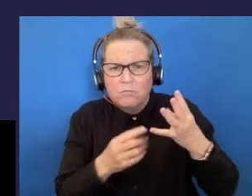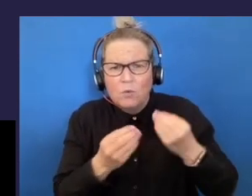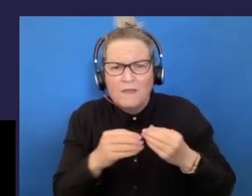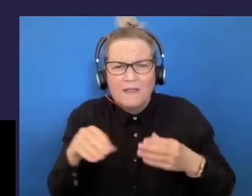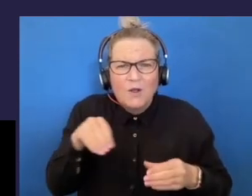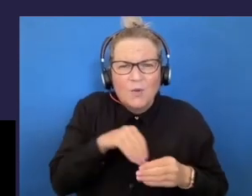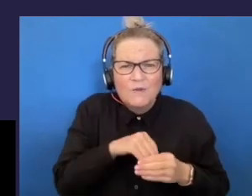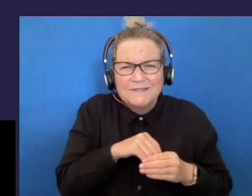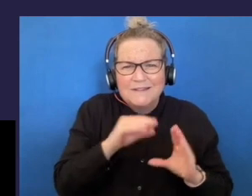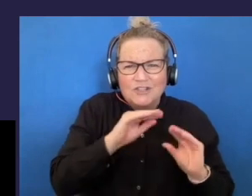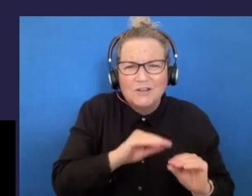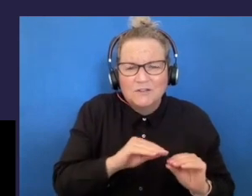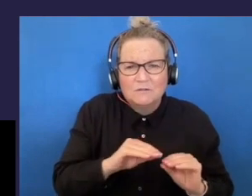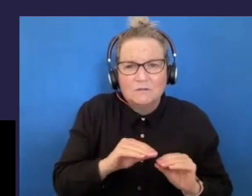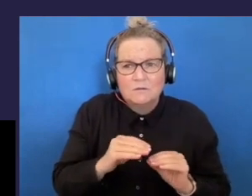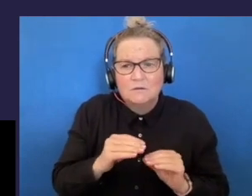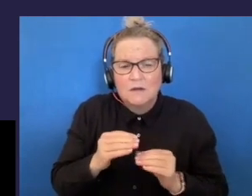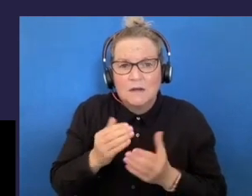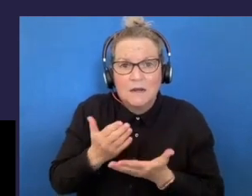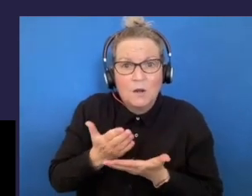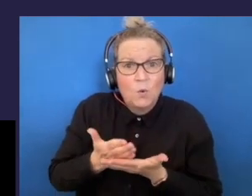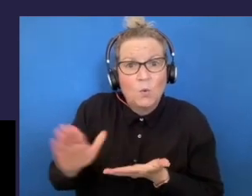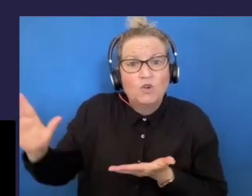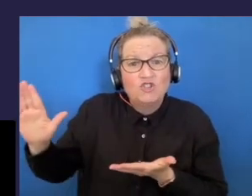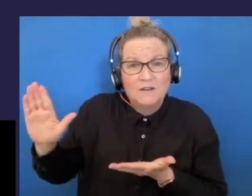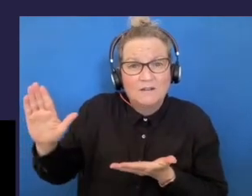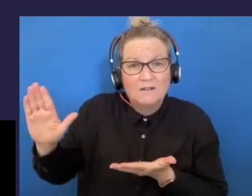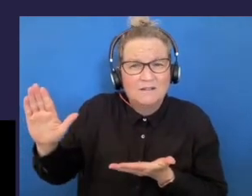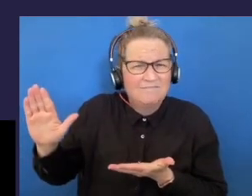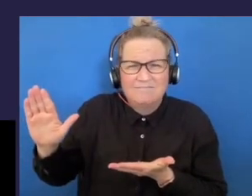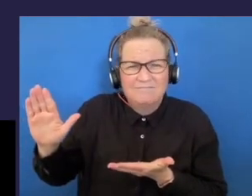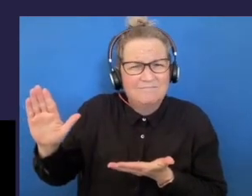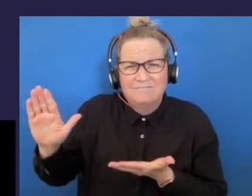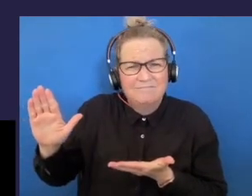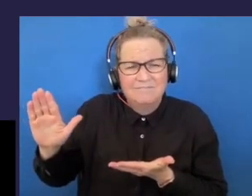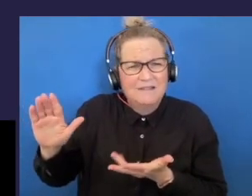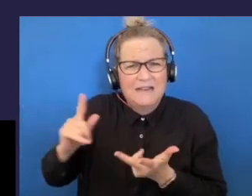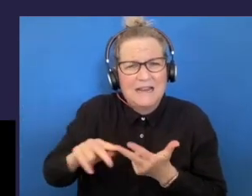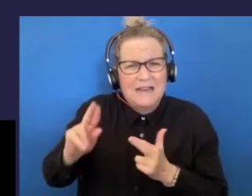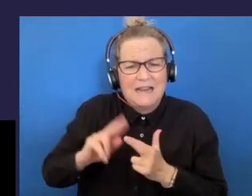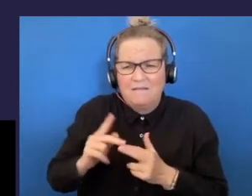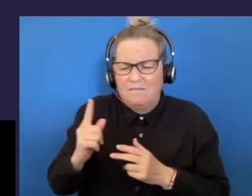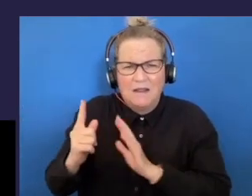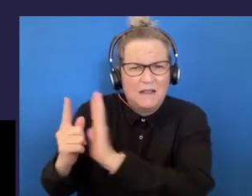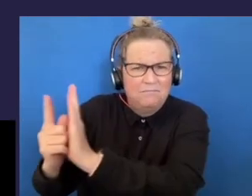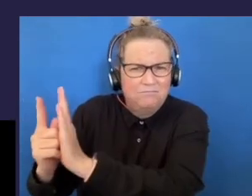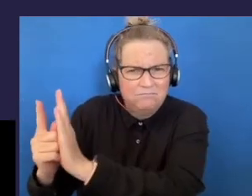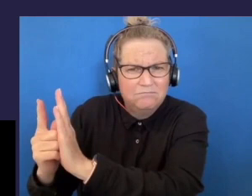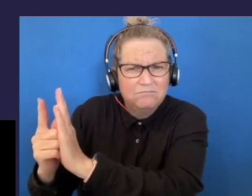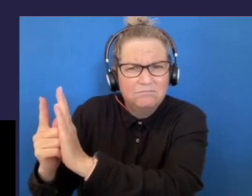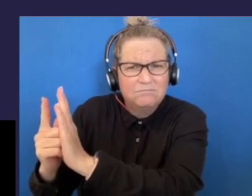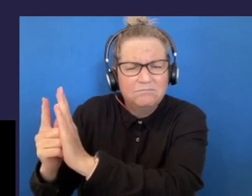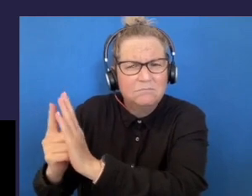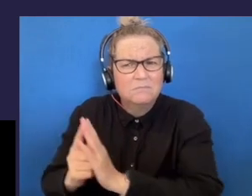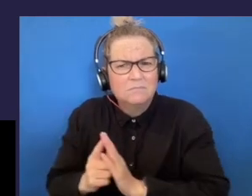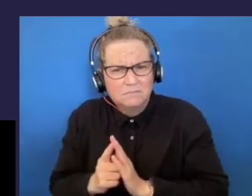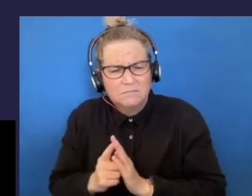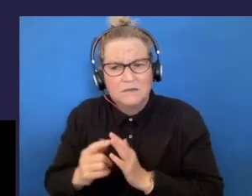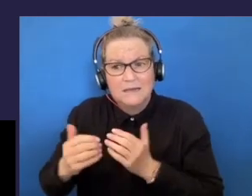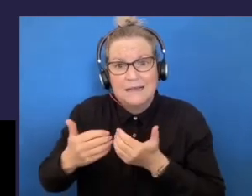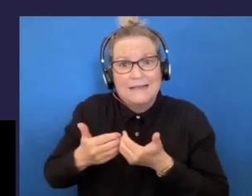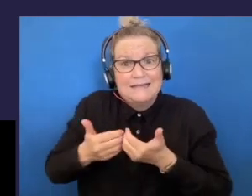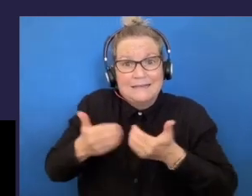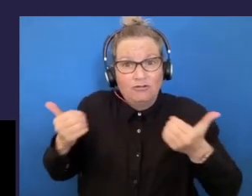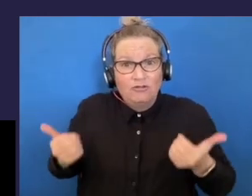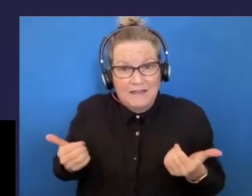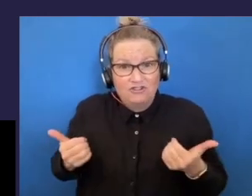Being exclusion, which occurs when students are directly or indirectly prevented from accessing education. Segregation, which occurs